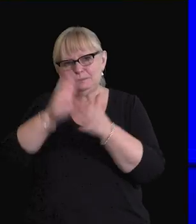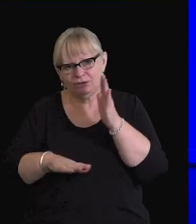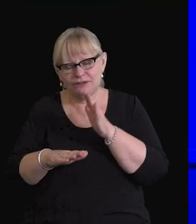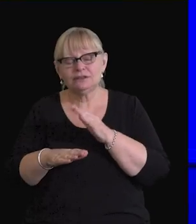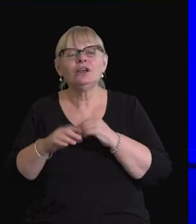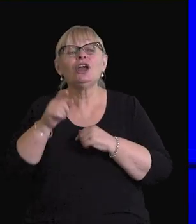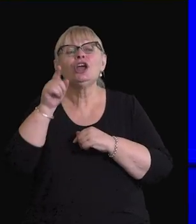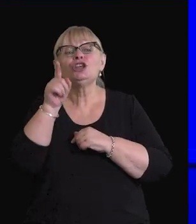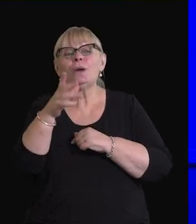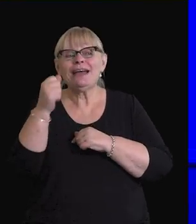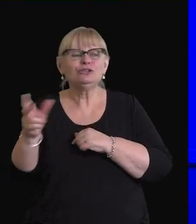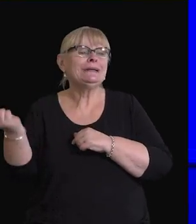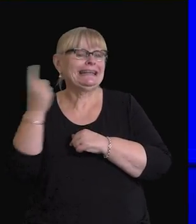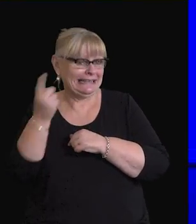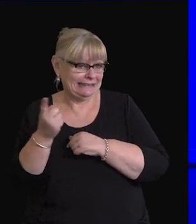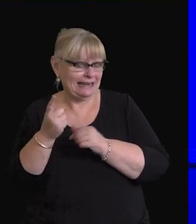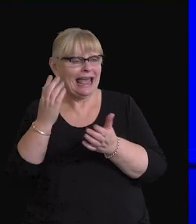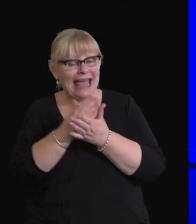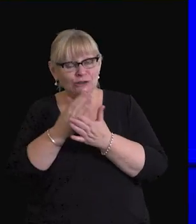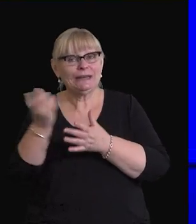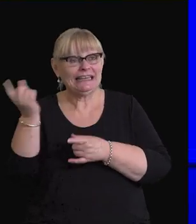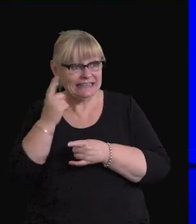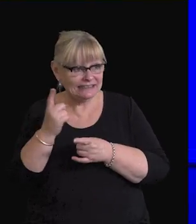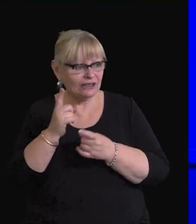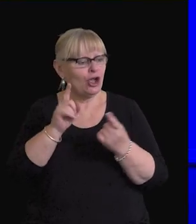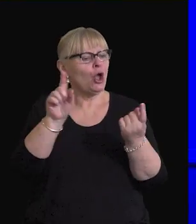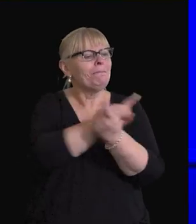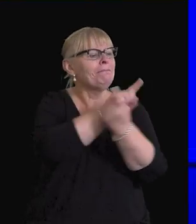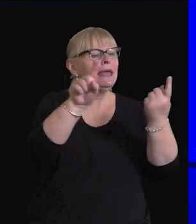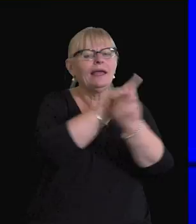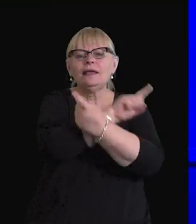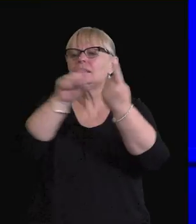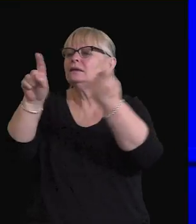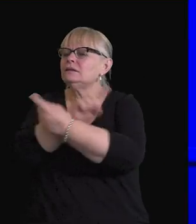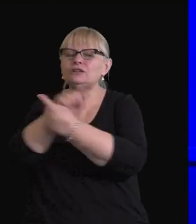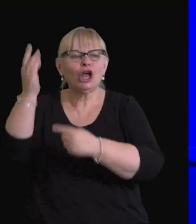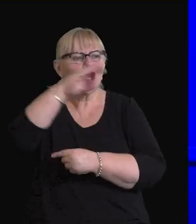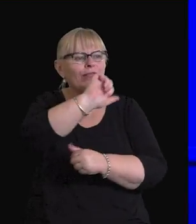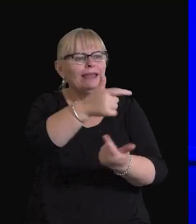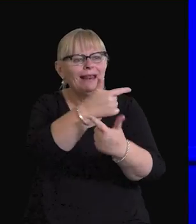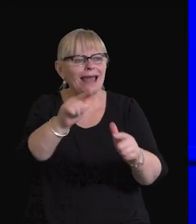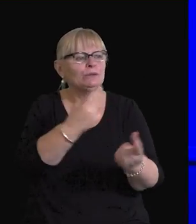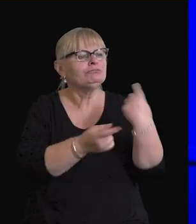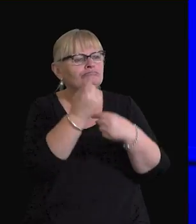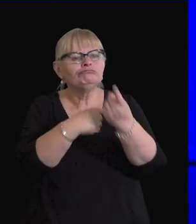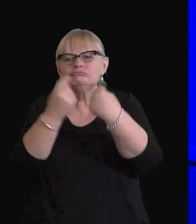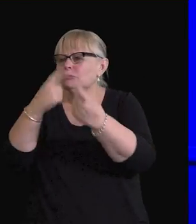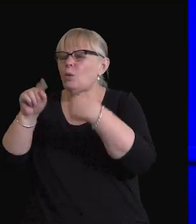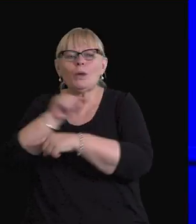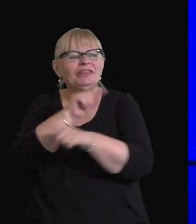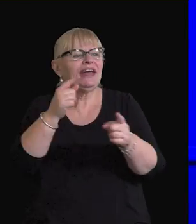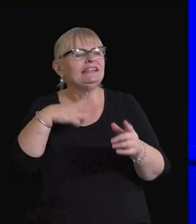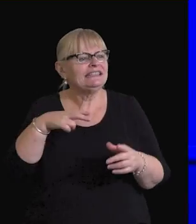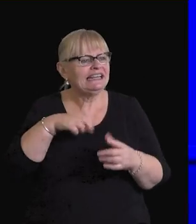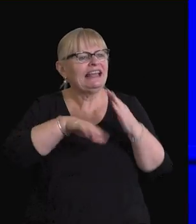listening. Going out, meeting the people that we're trying to reach, learning their language and letting them tell us what they